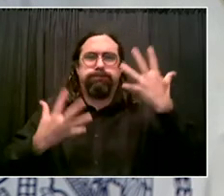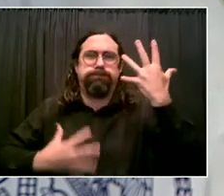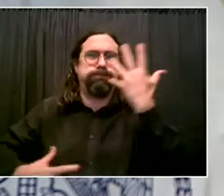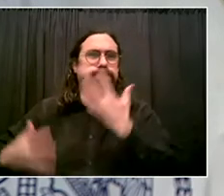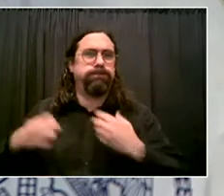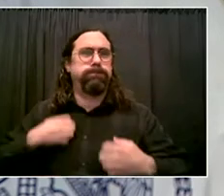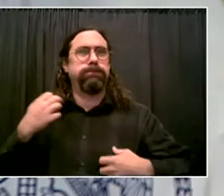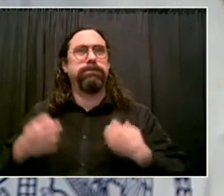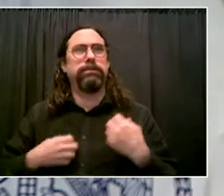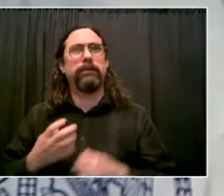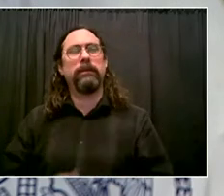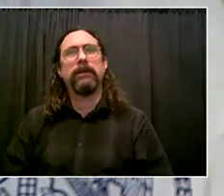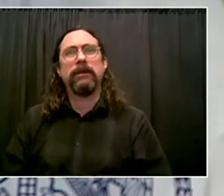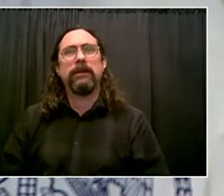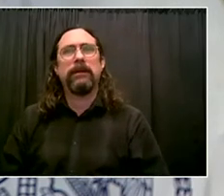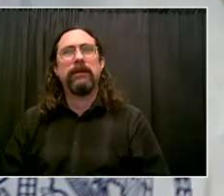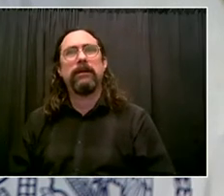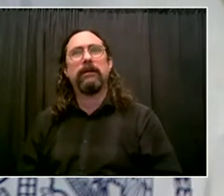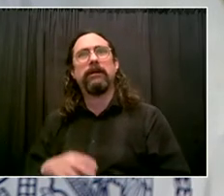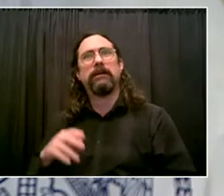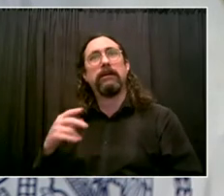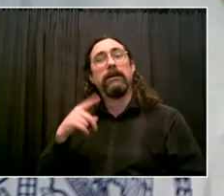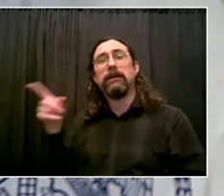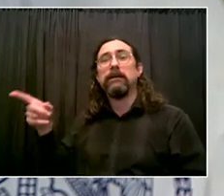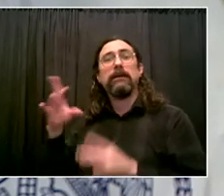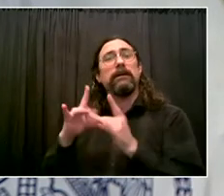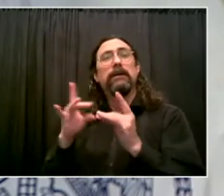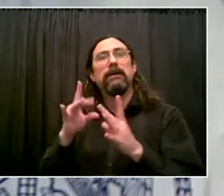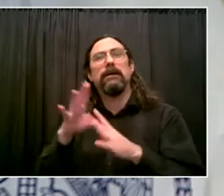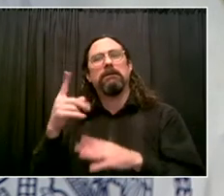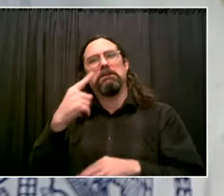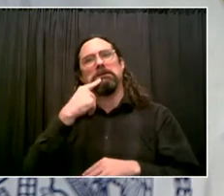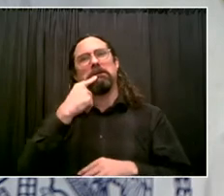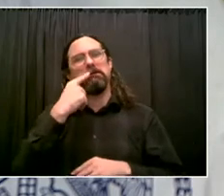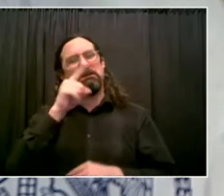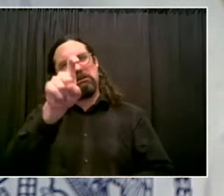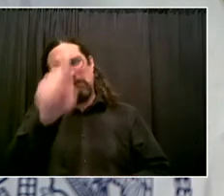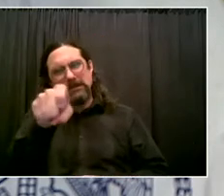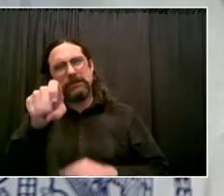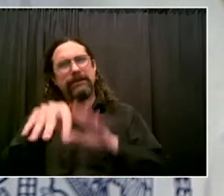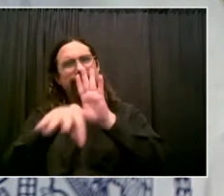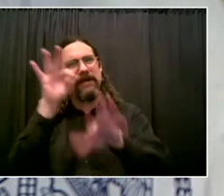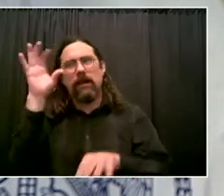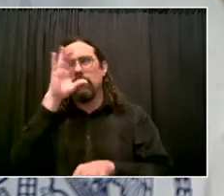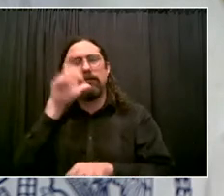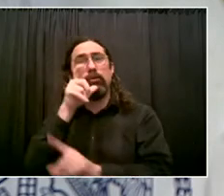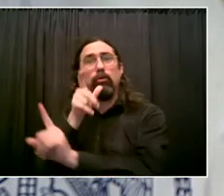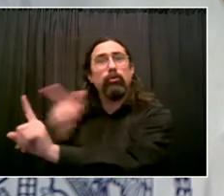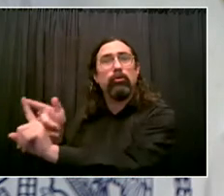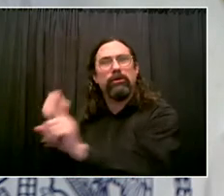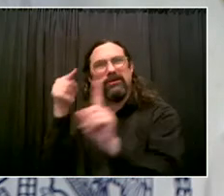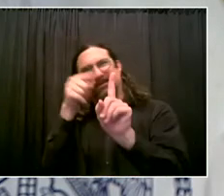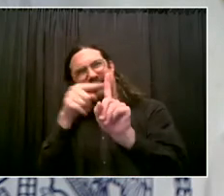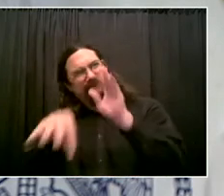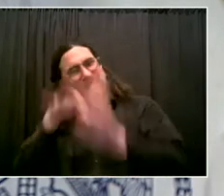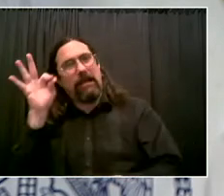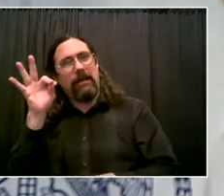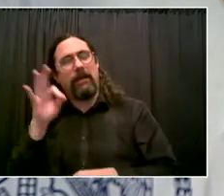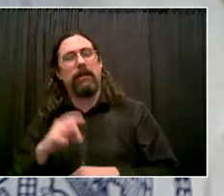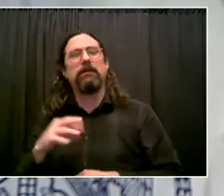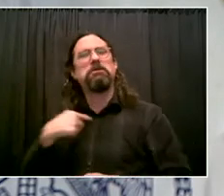he will be brought to justice. He will suffer the consequences of what he did. The